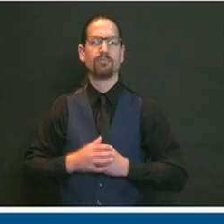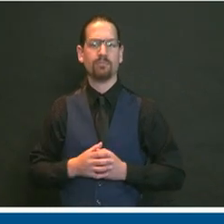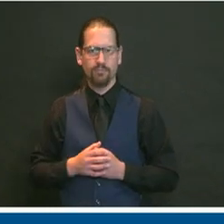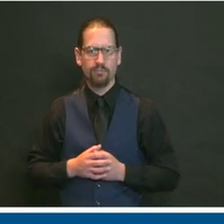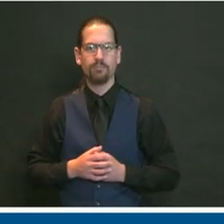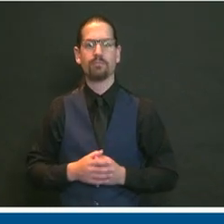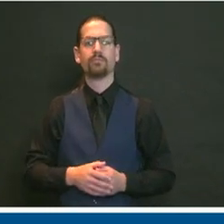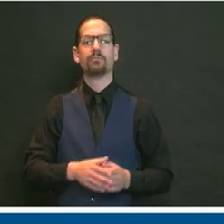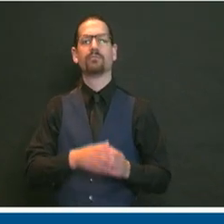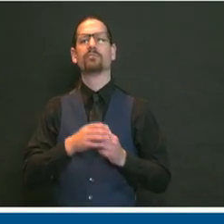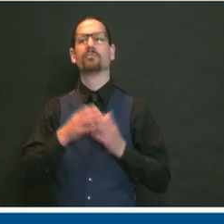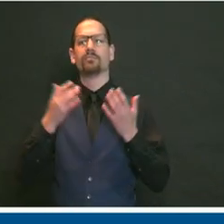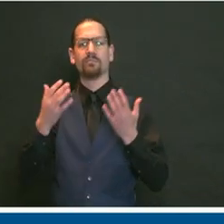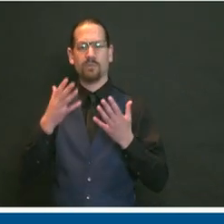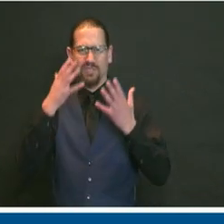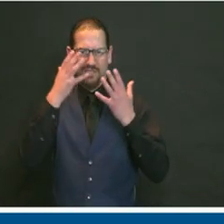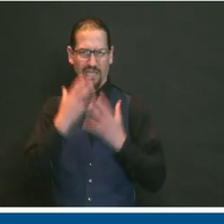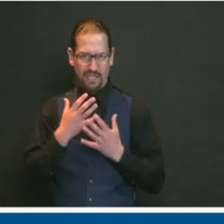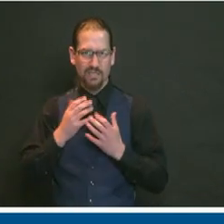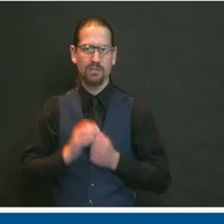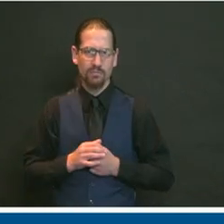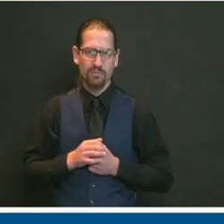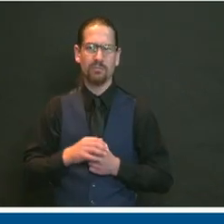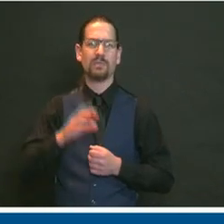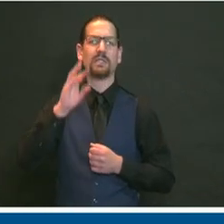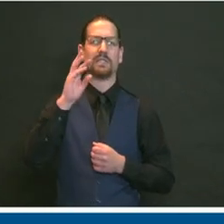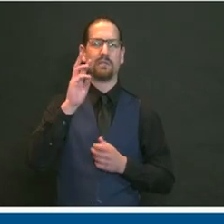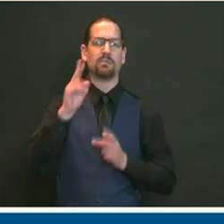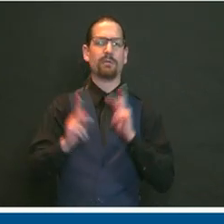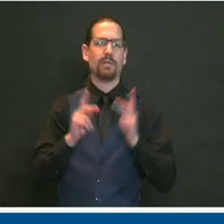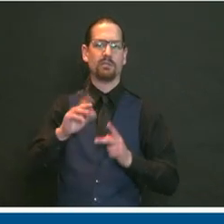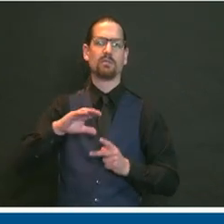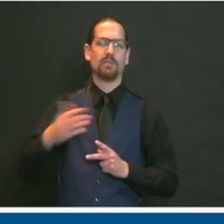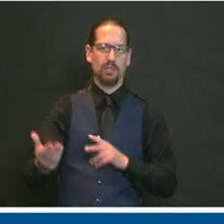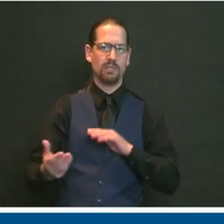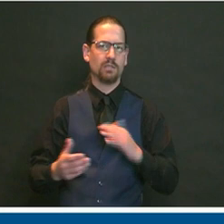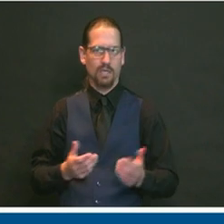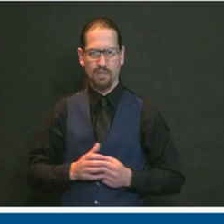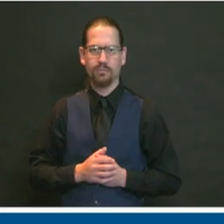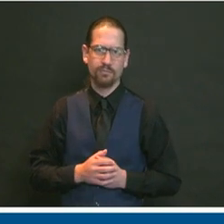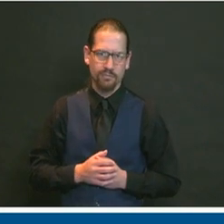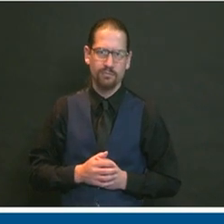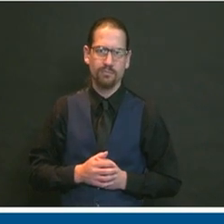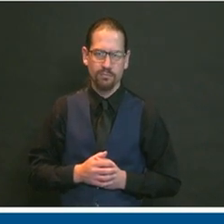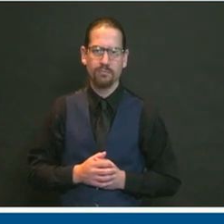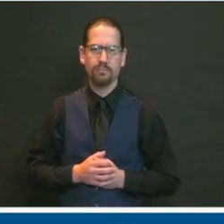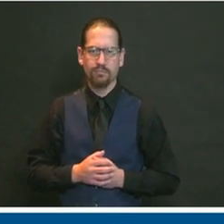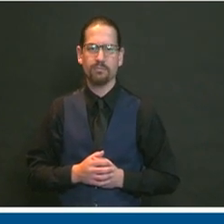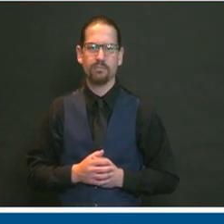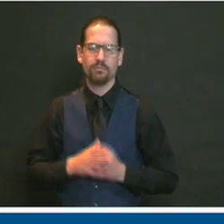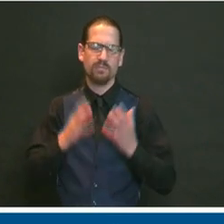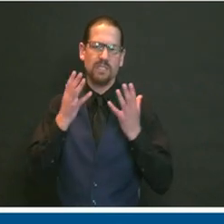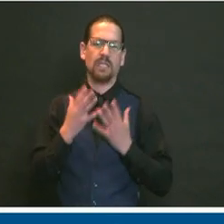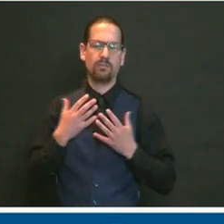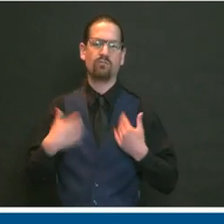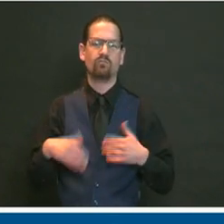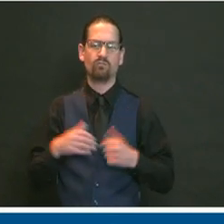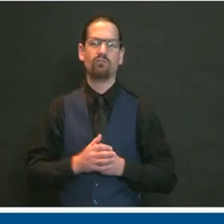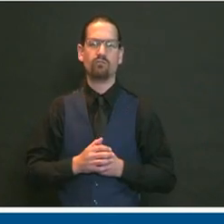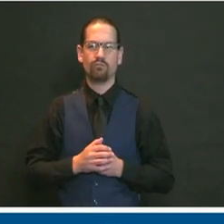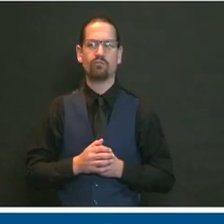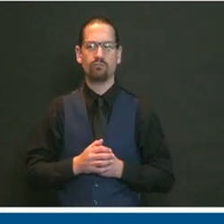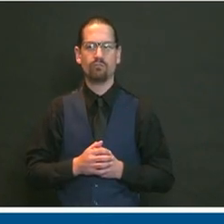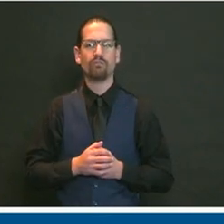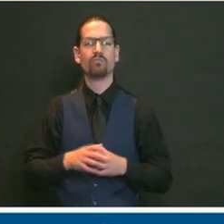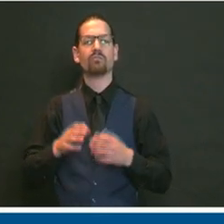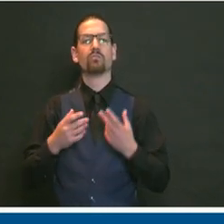Sadly, we have six additional COVID-19 associated fatalities to report. Two